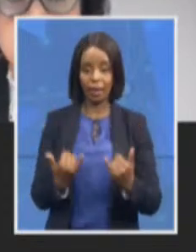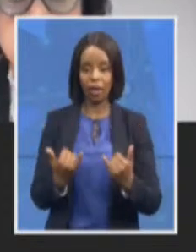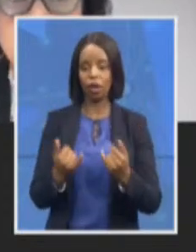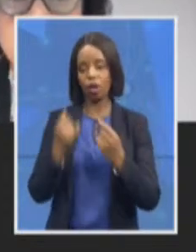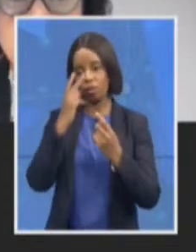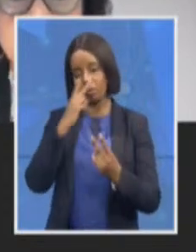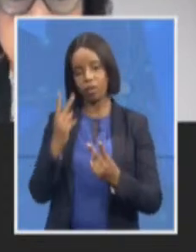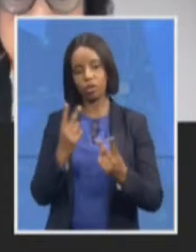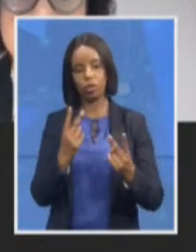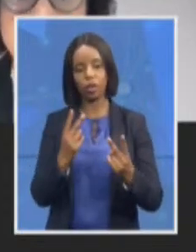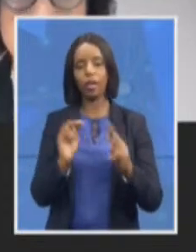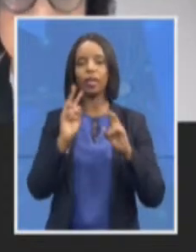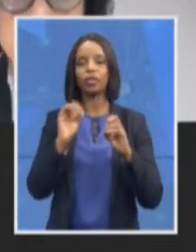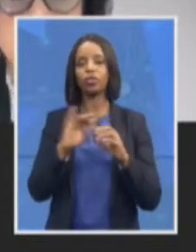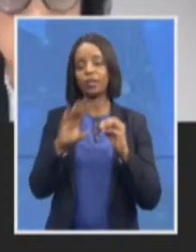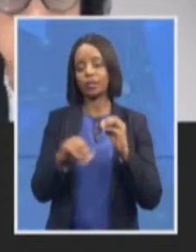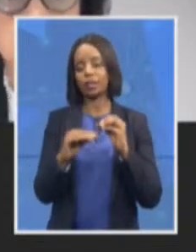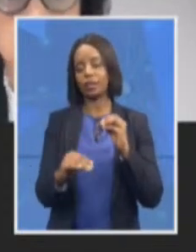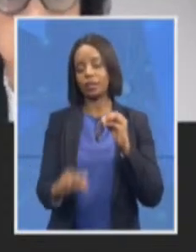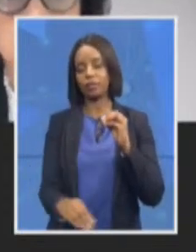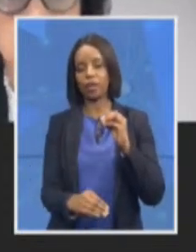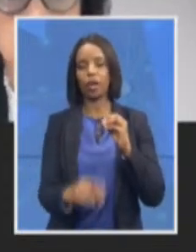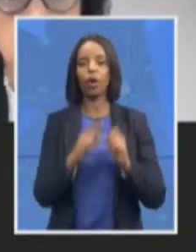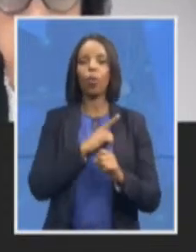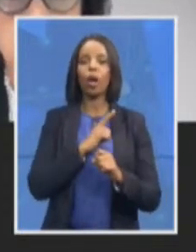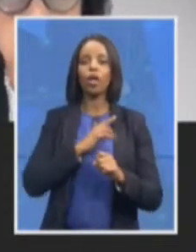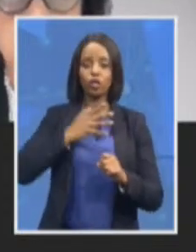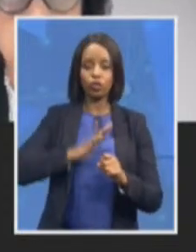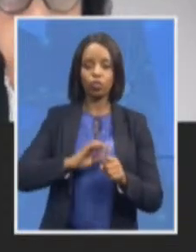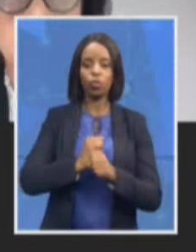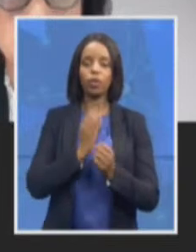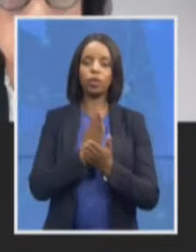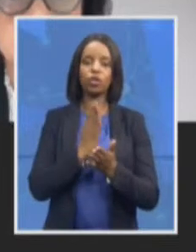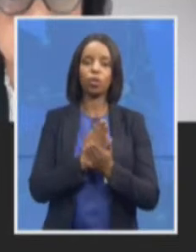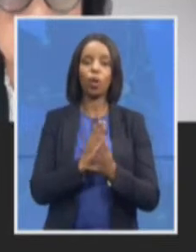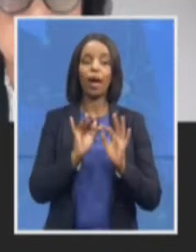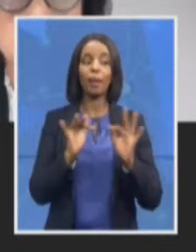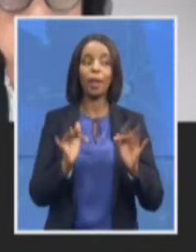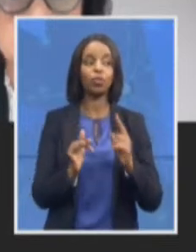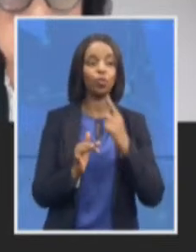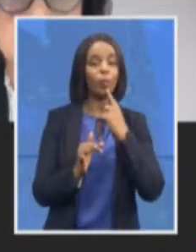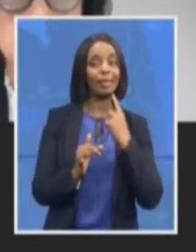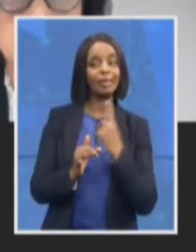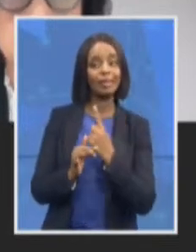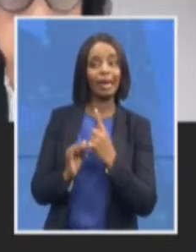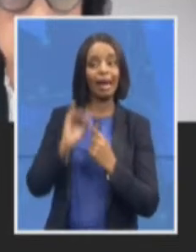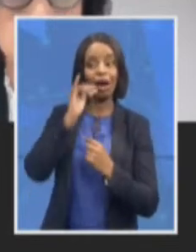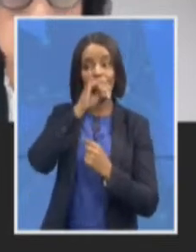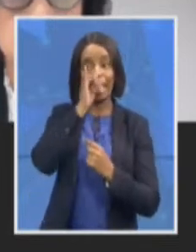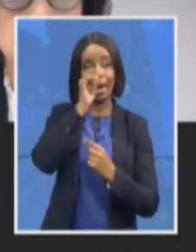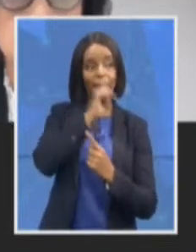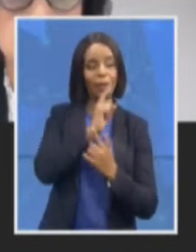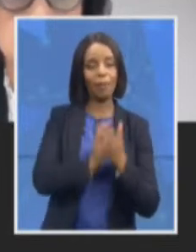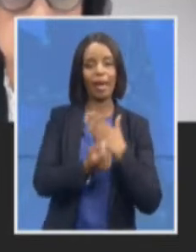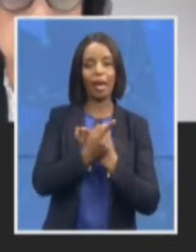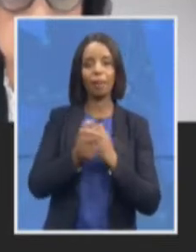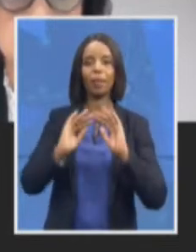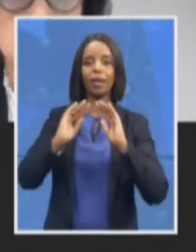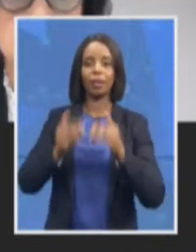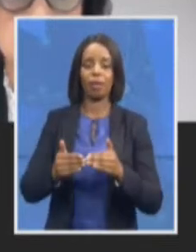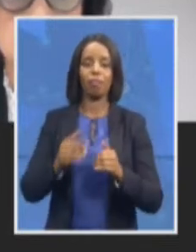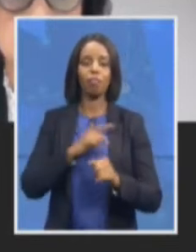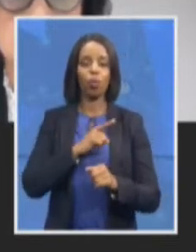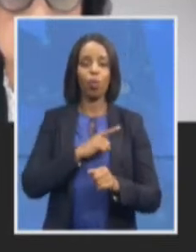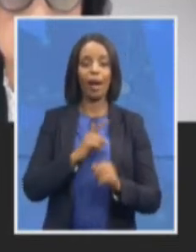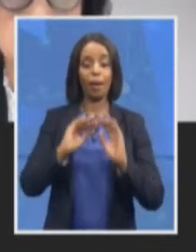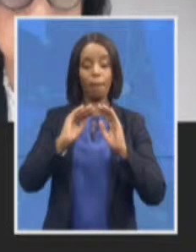that whistleblowers are taken into account the witness protection program that we currently have but I would like to request South Africans to